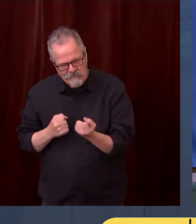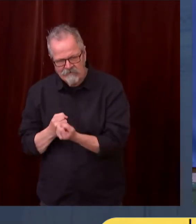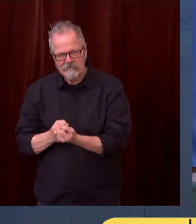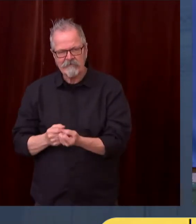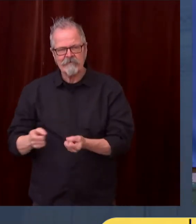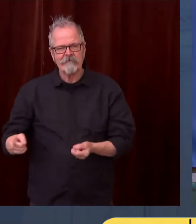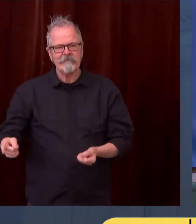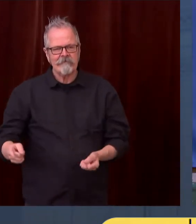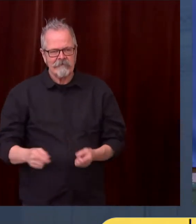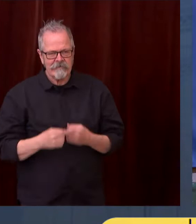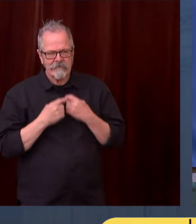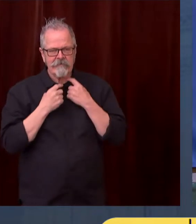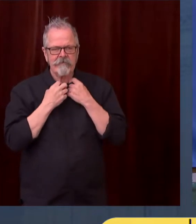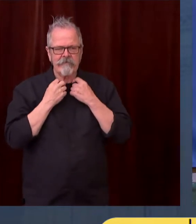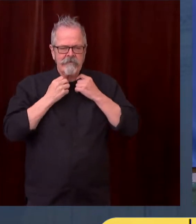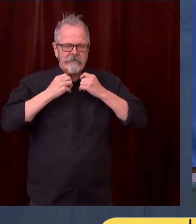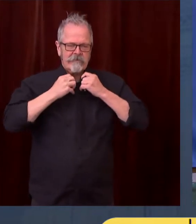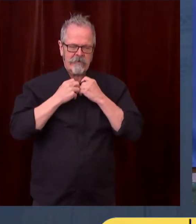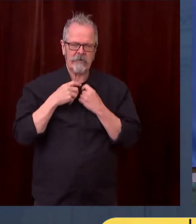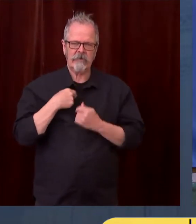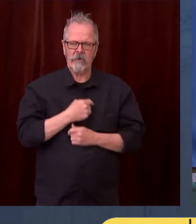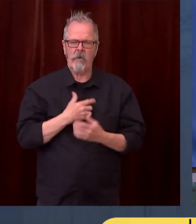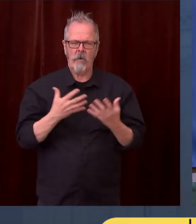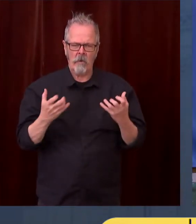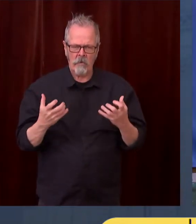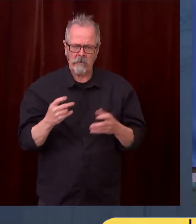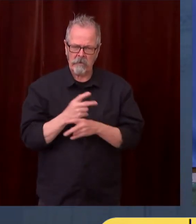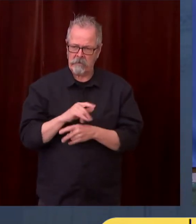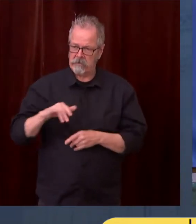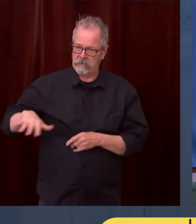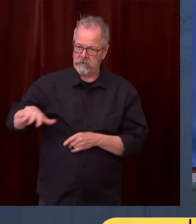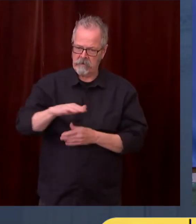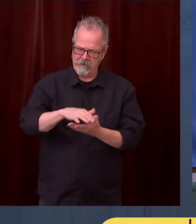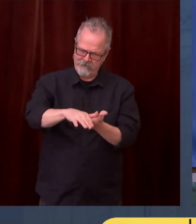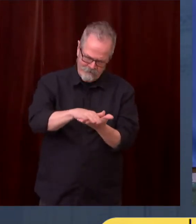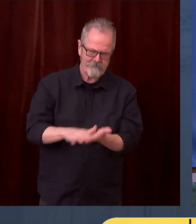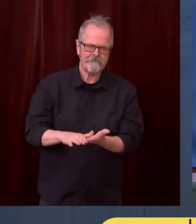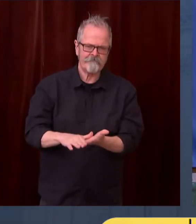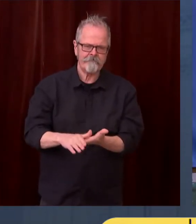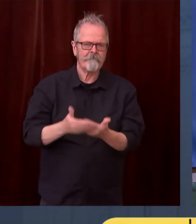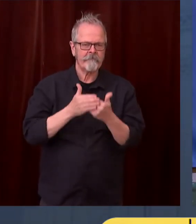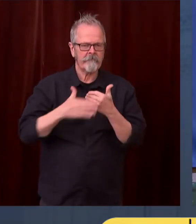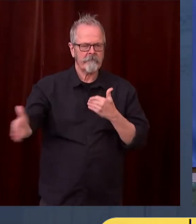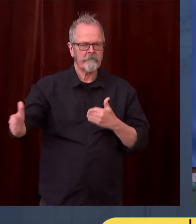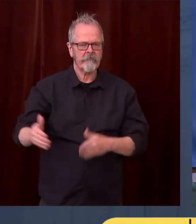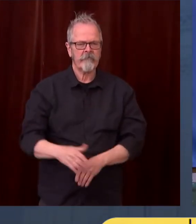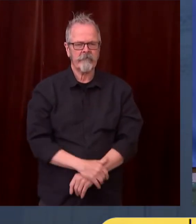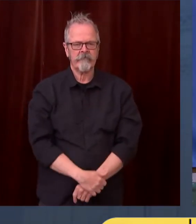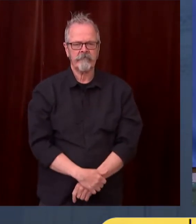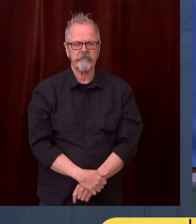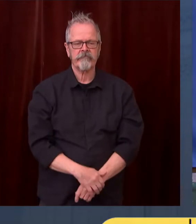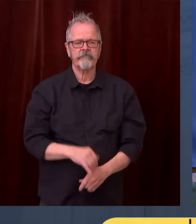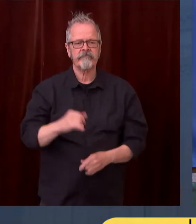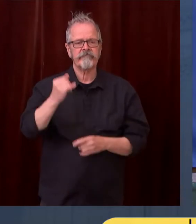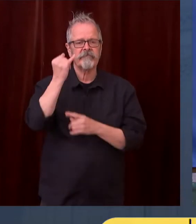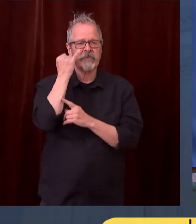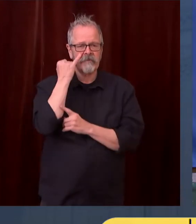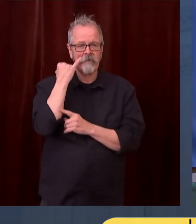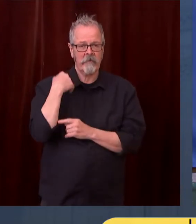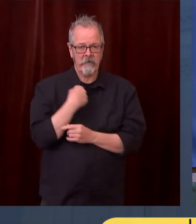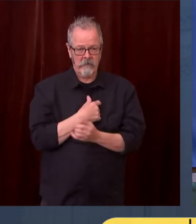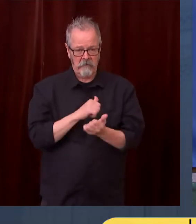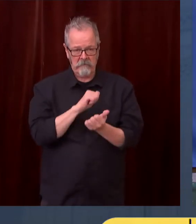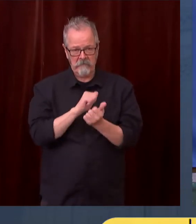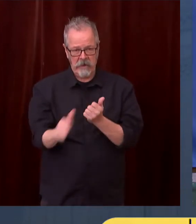strongest environmental justice laws on the books in the United States, something we can be proud of. And reducing disparities